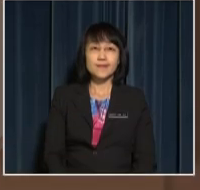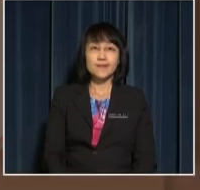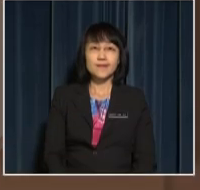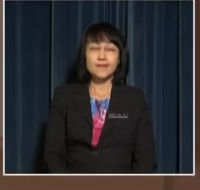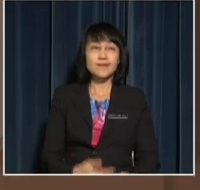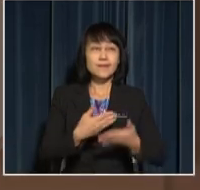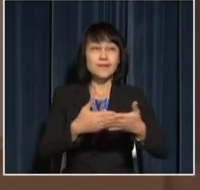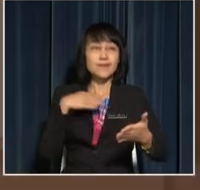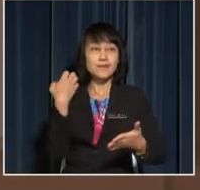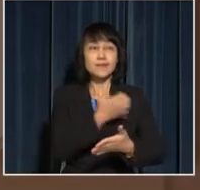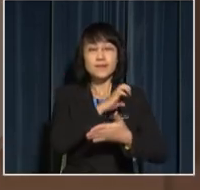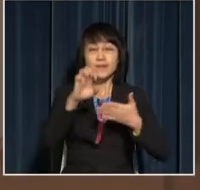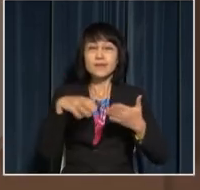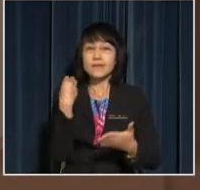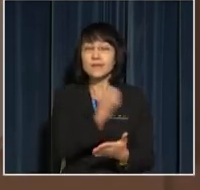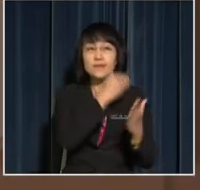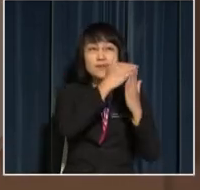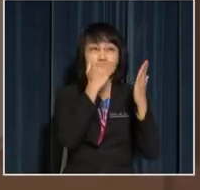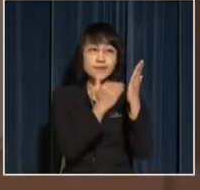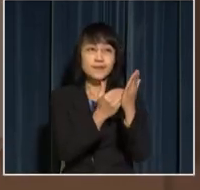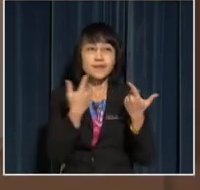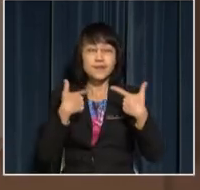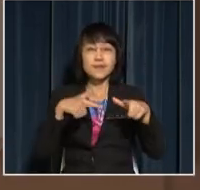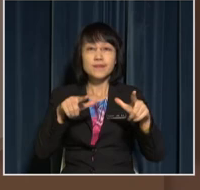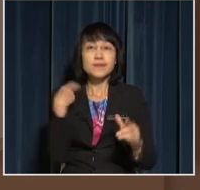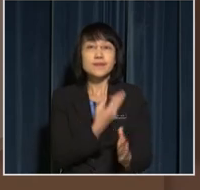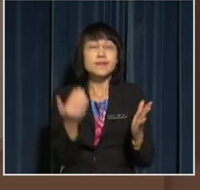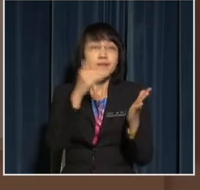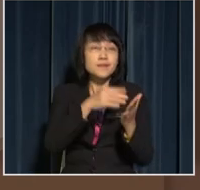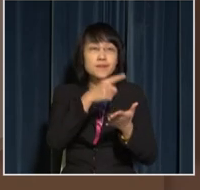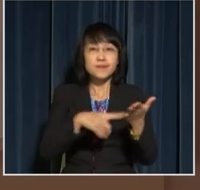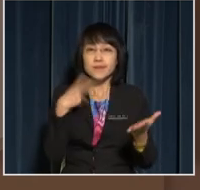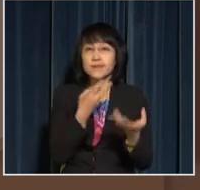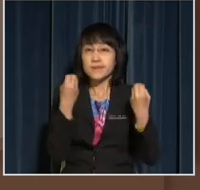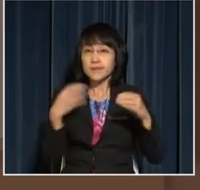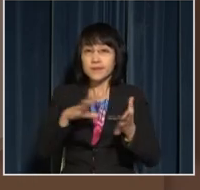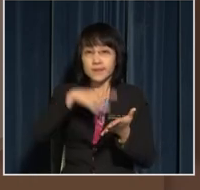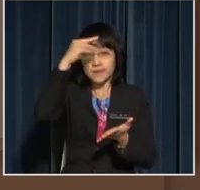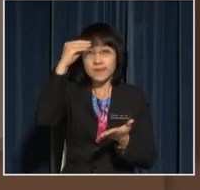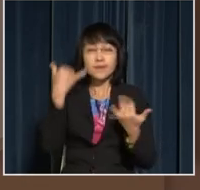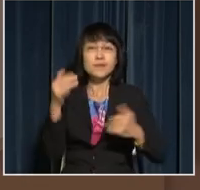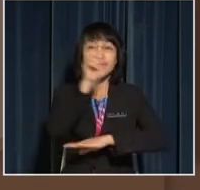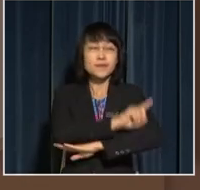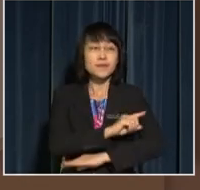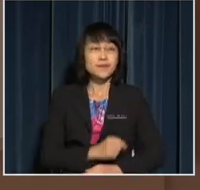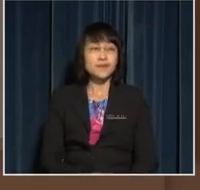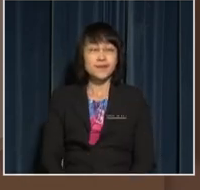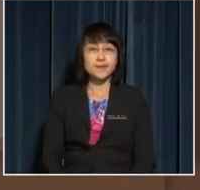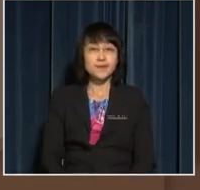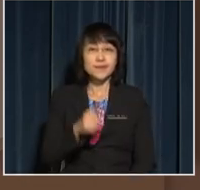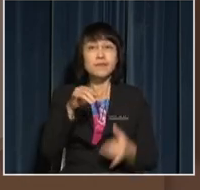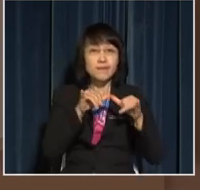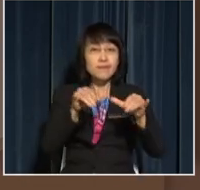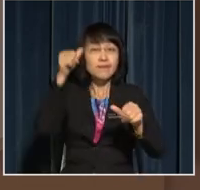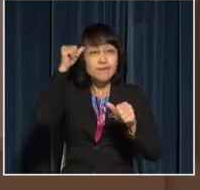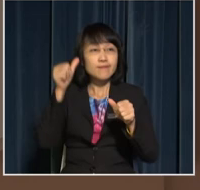Before we end our lesson, let us recall what we have learnt today Do you still